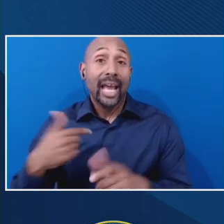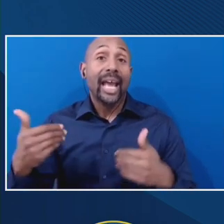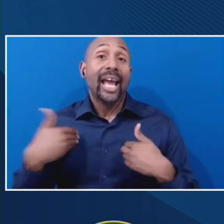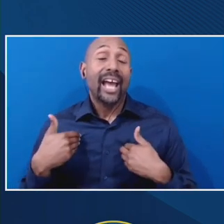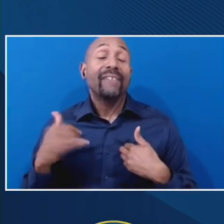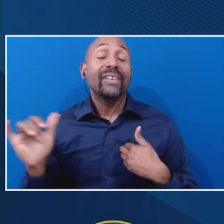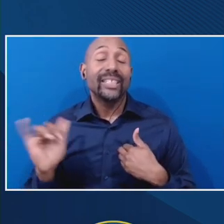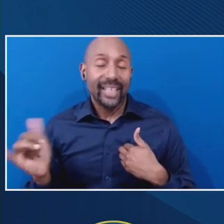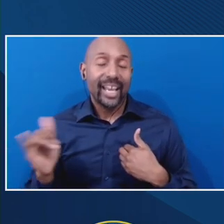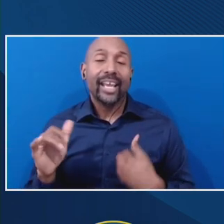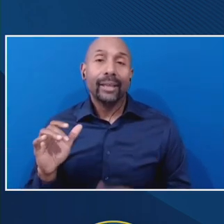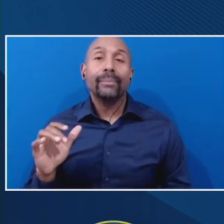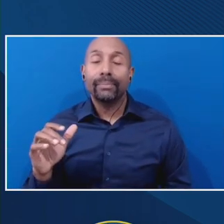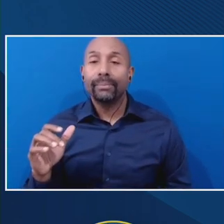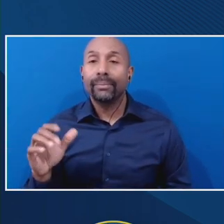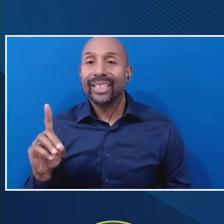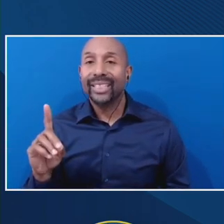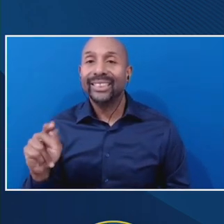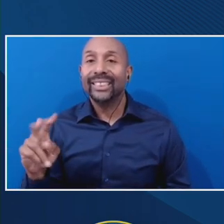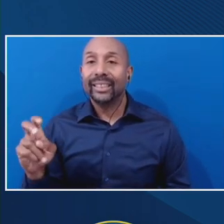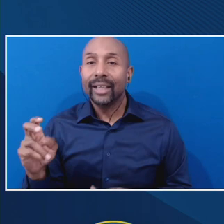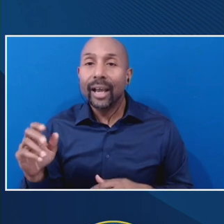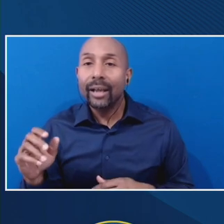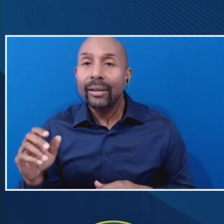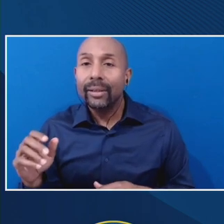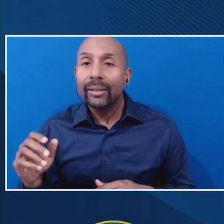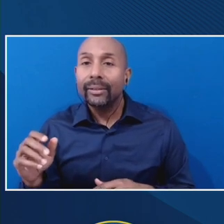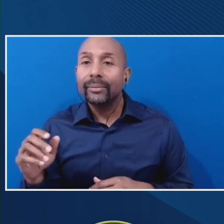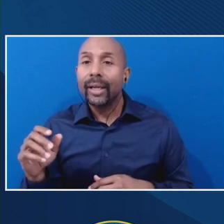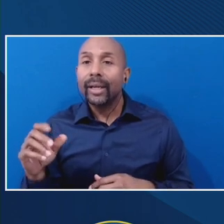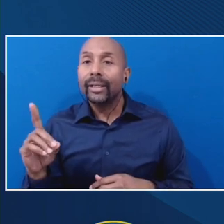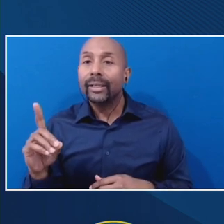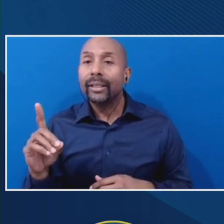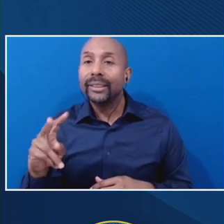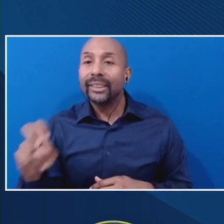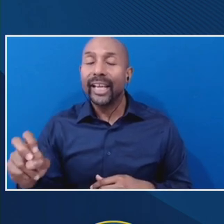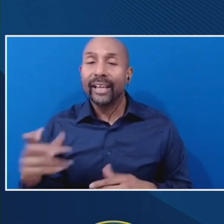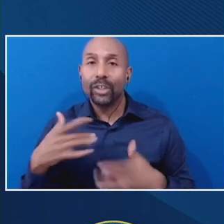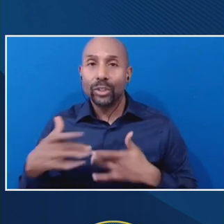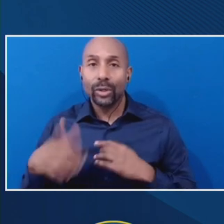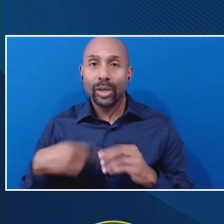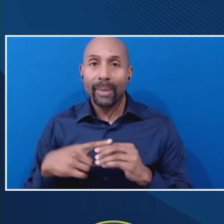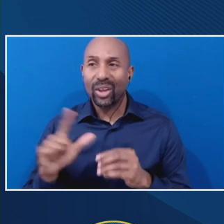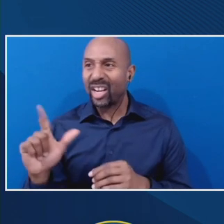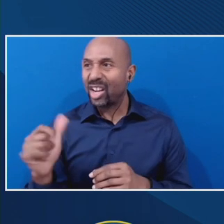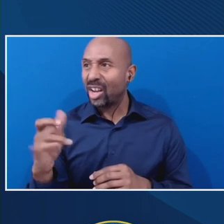um, regarding logins alone being sufficient to prove attendance. Thanks.